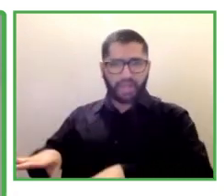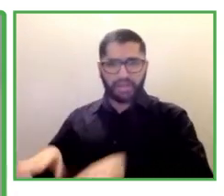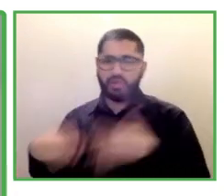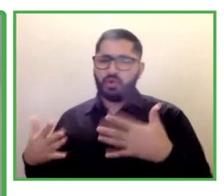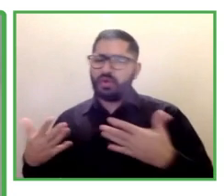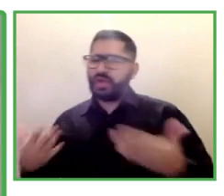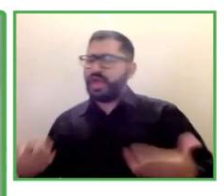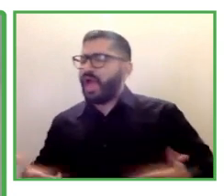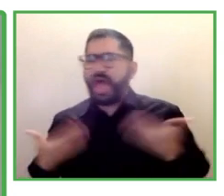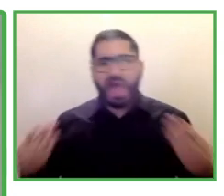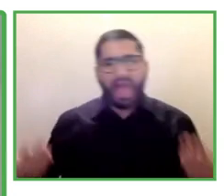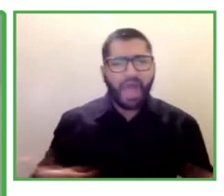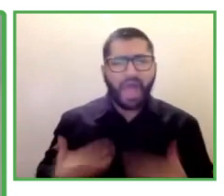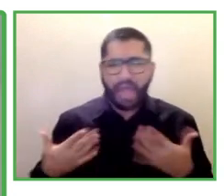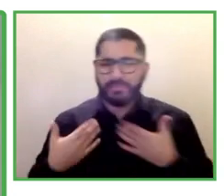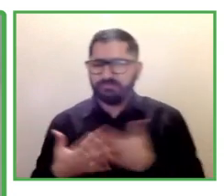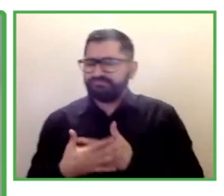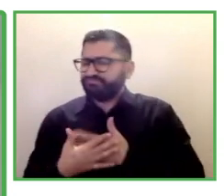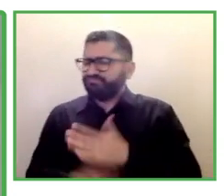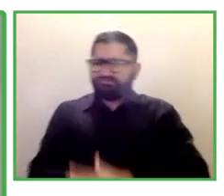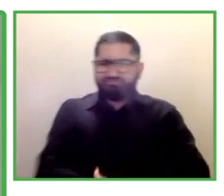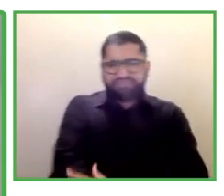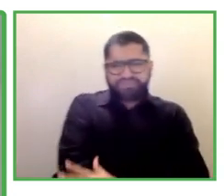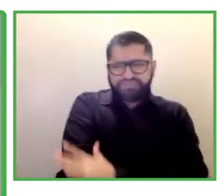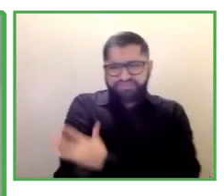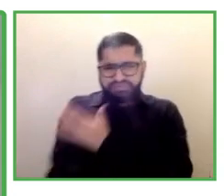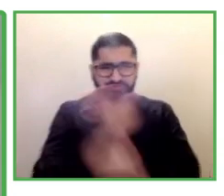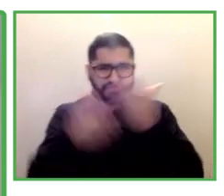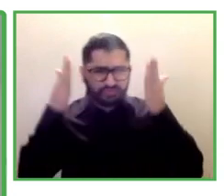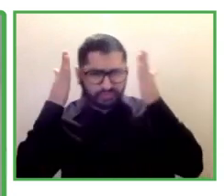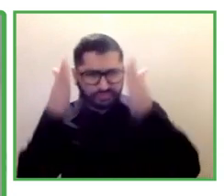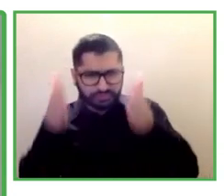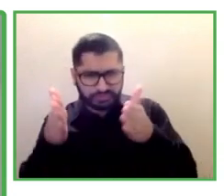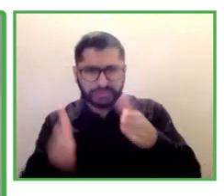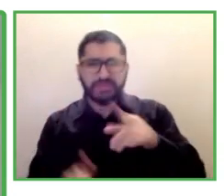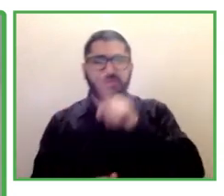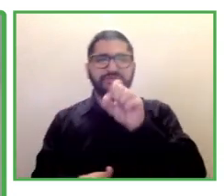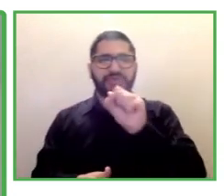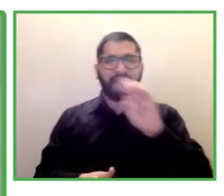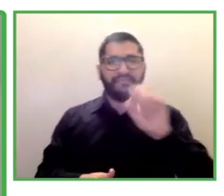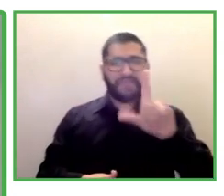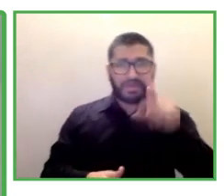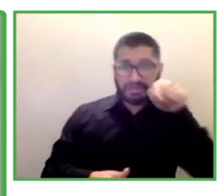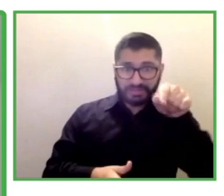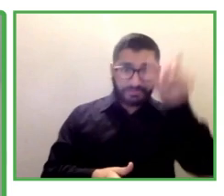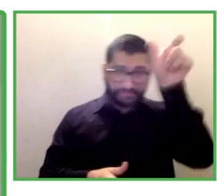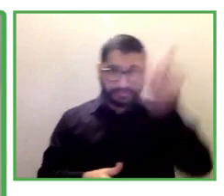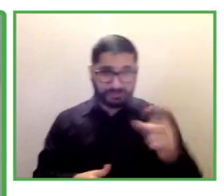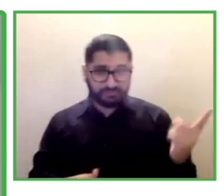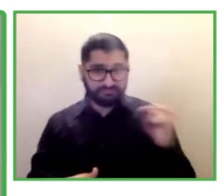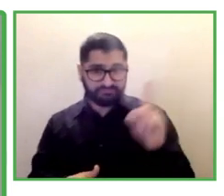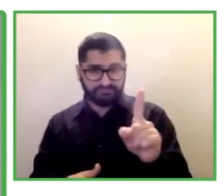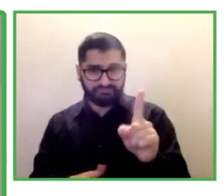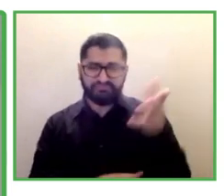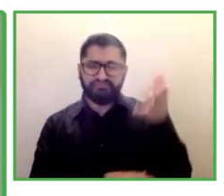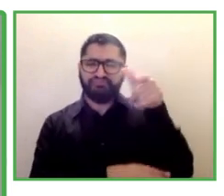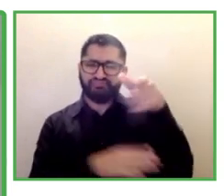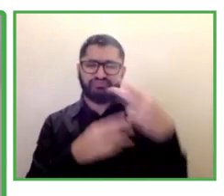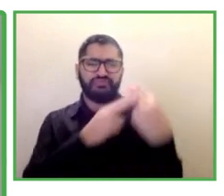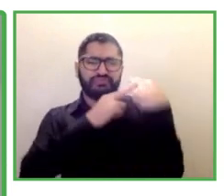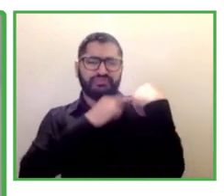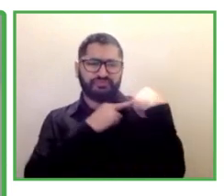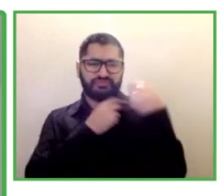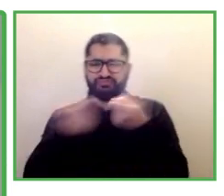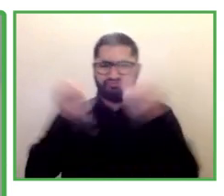the national program manager there and she will share with us the Australian Network on Disability program please